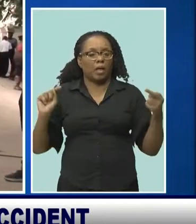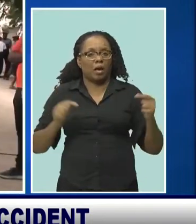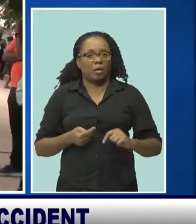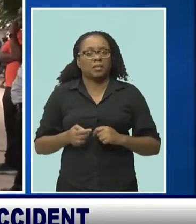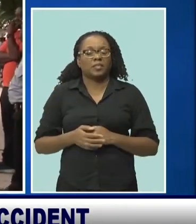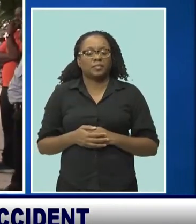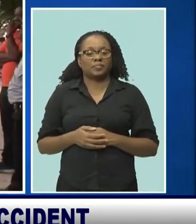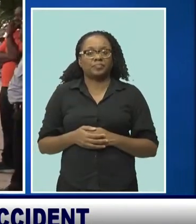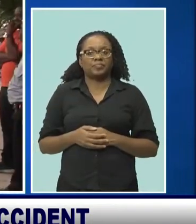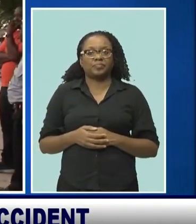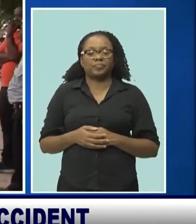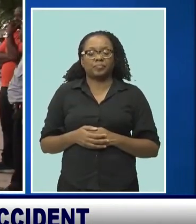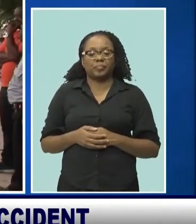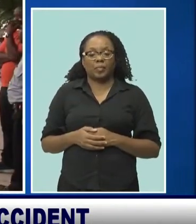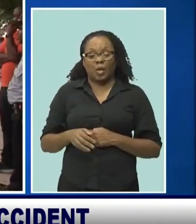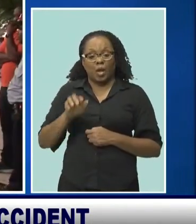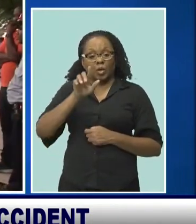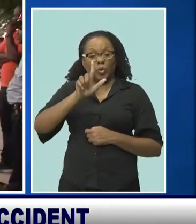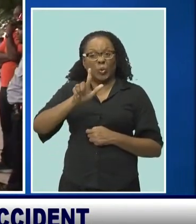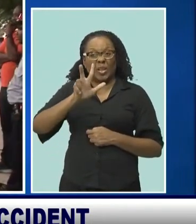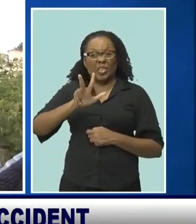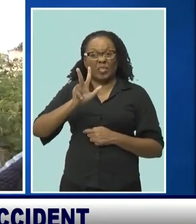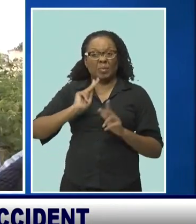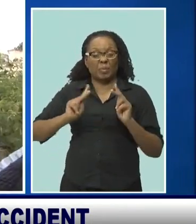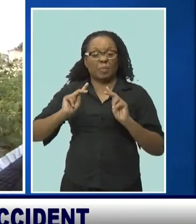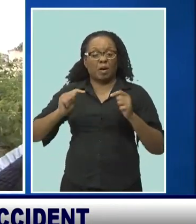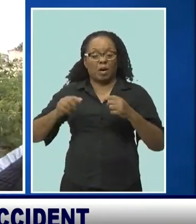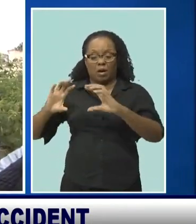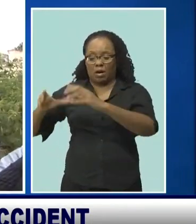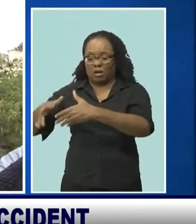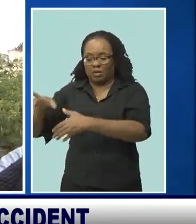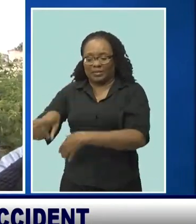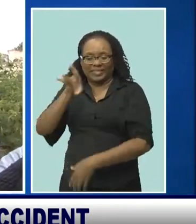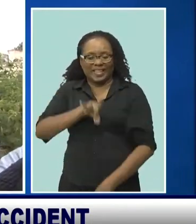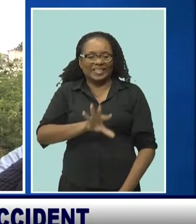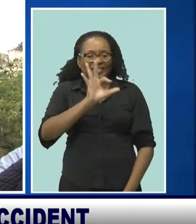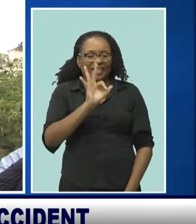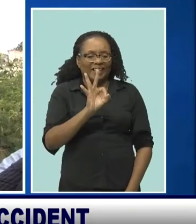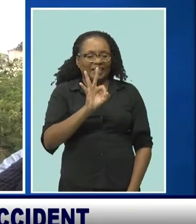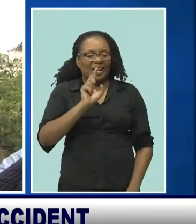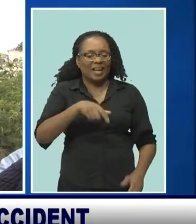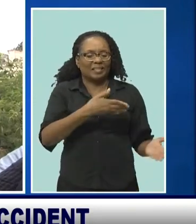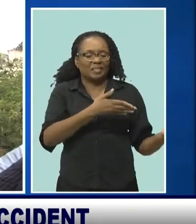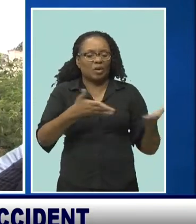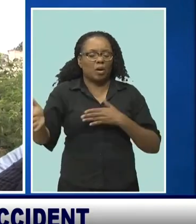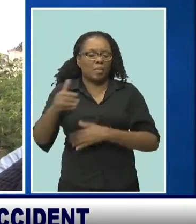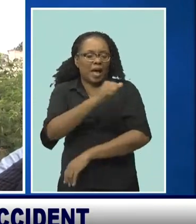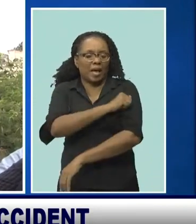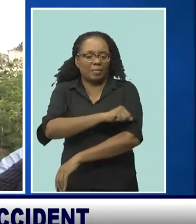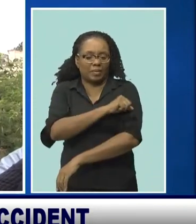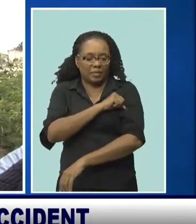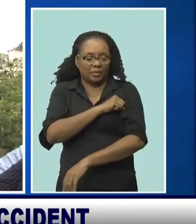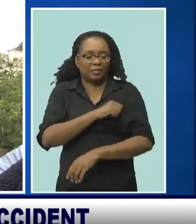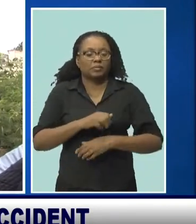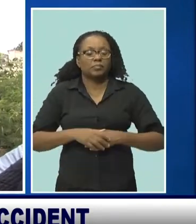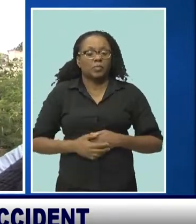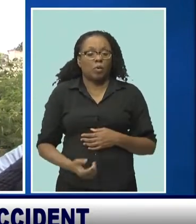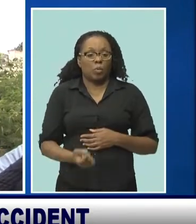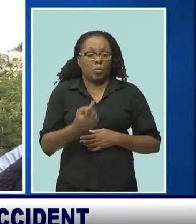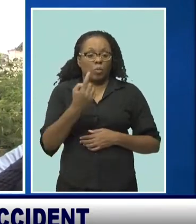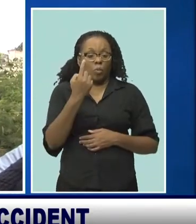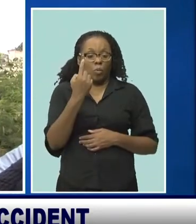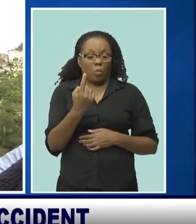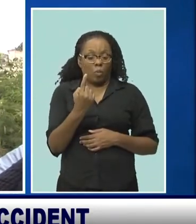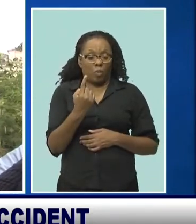Nine of which were taken to the Queen Elizabeth Hospital by ambulance. Of the nine taken there, one was the driver of one of the